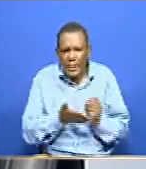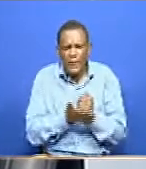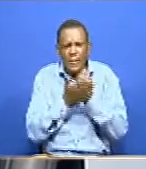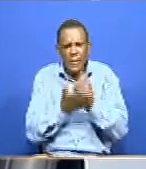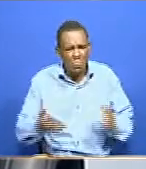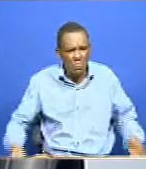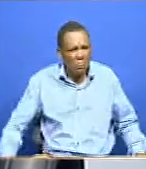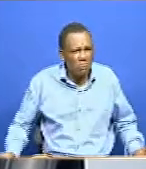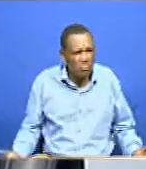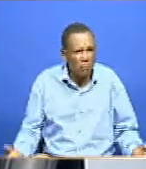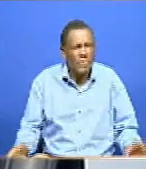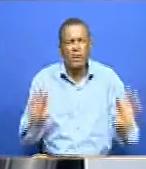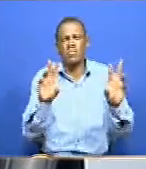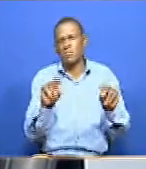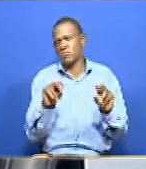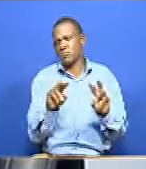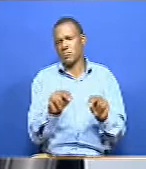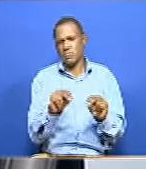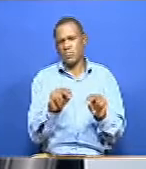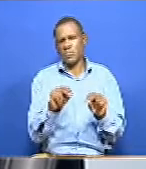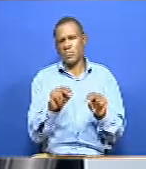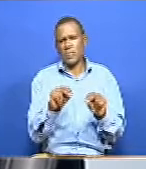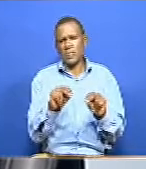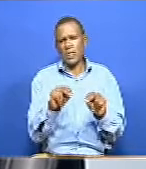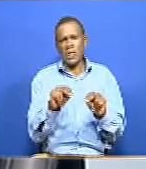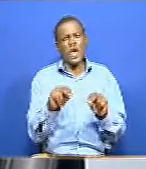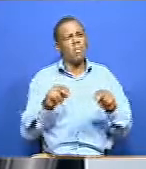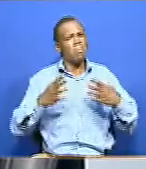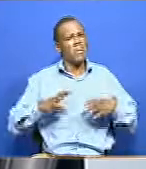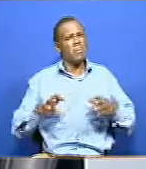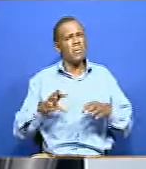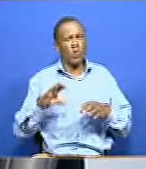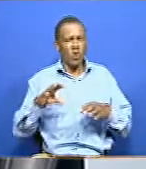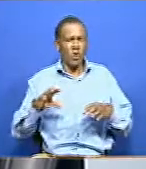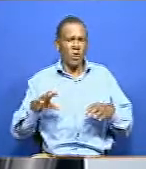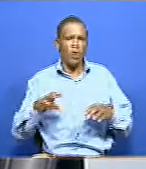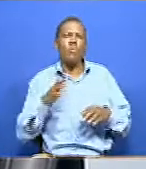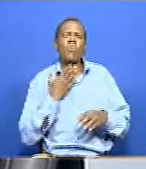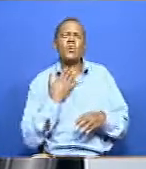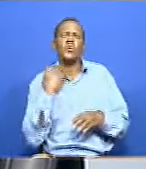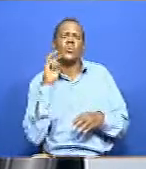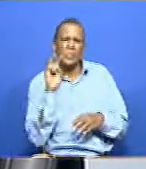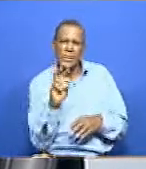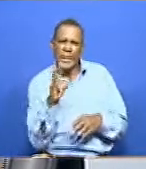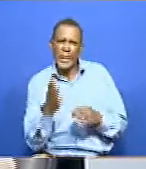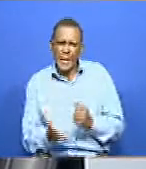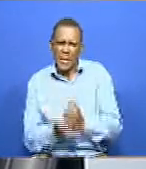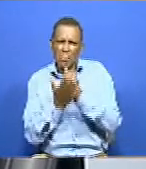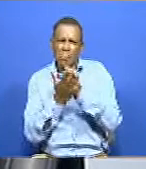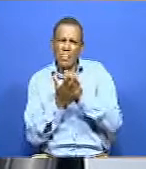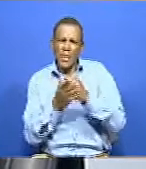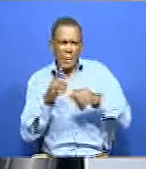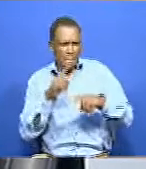a white kid. And generally, as a human being, you feel the element of, I want to help. But there is this specific person who there is nothing